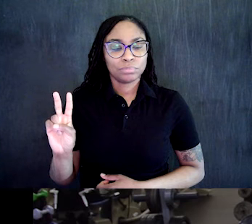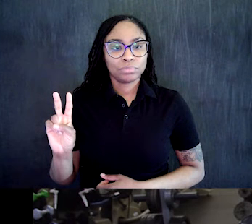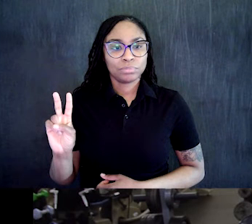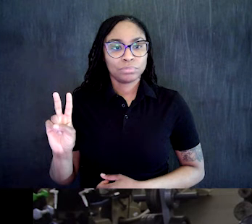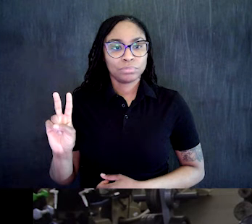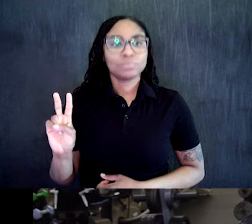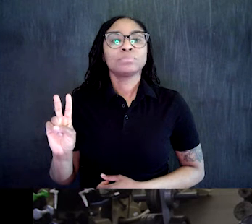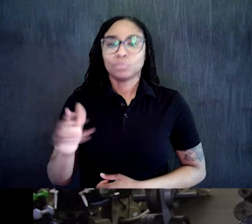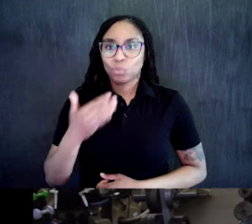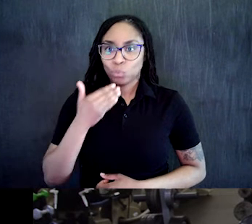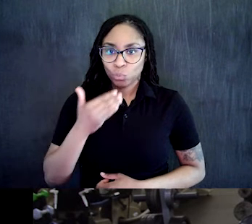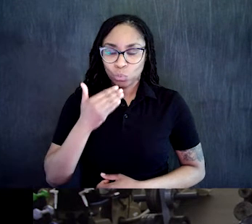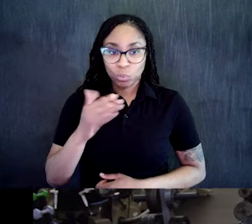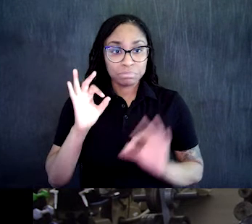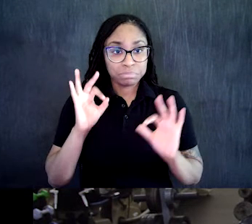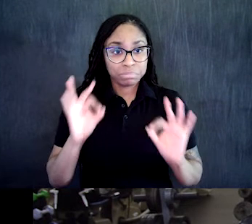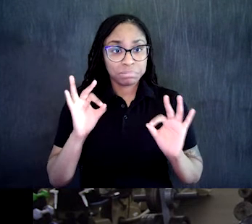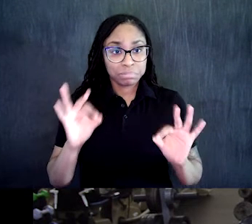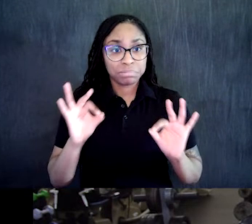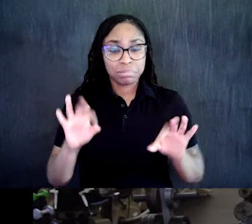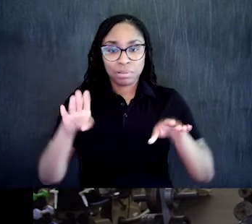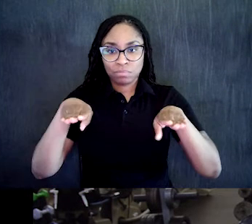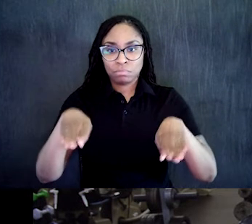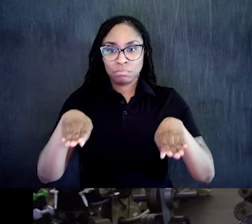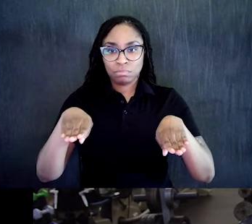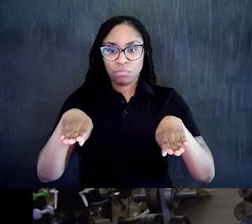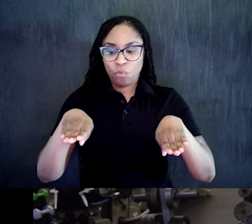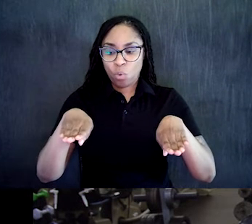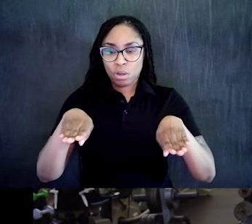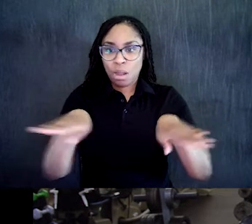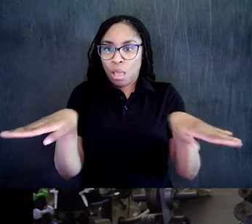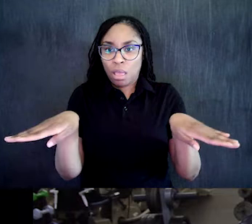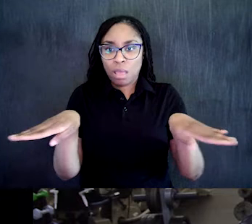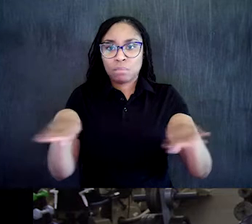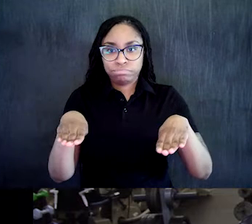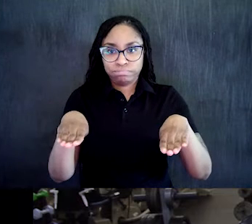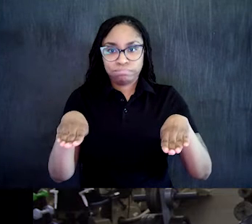way up. Make sure you're pressing through those heels. Good. Give me a couple more.